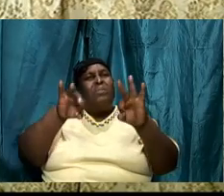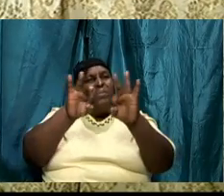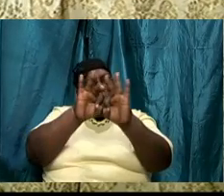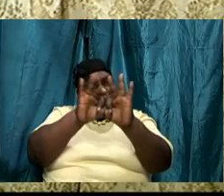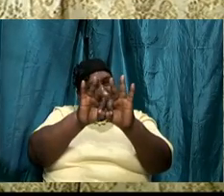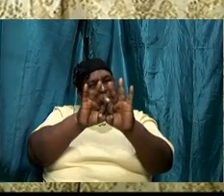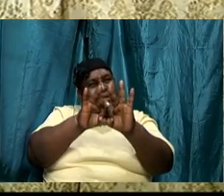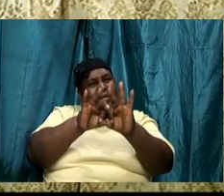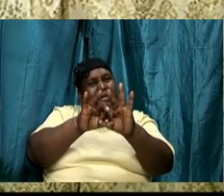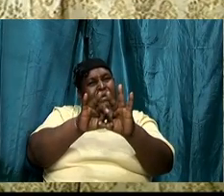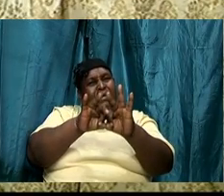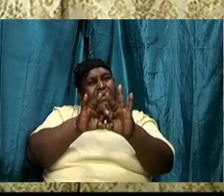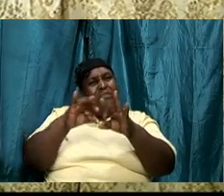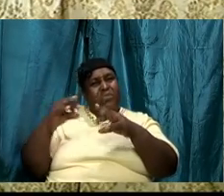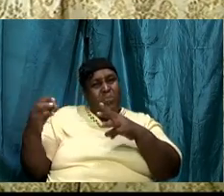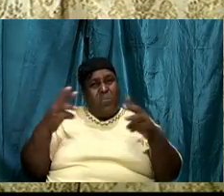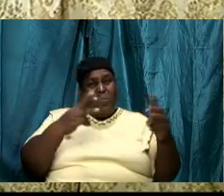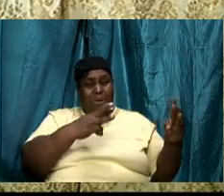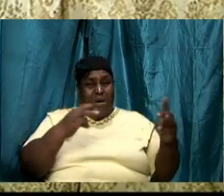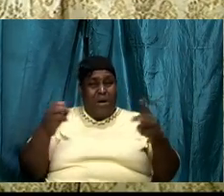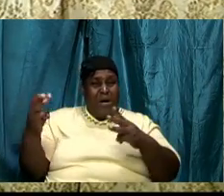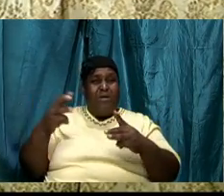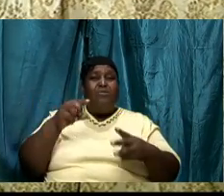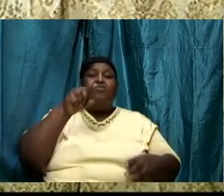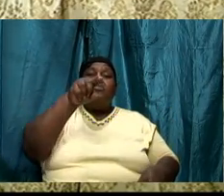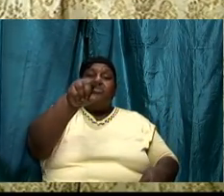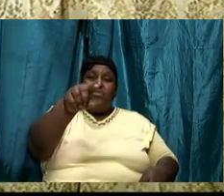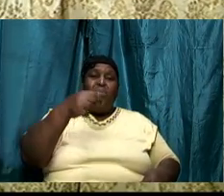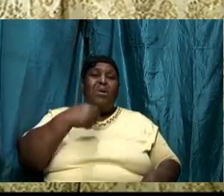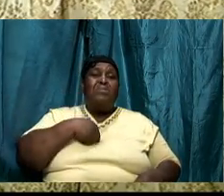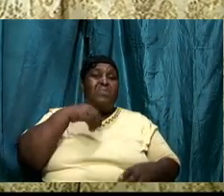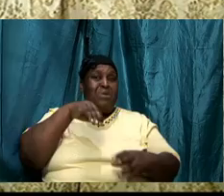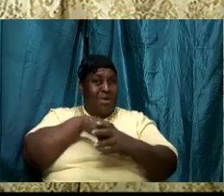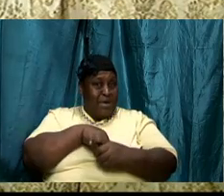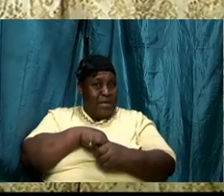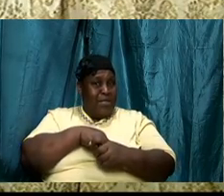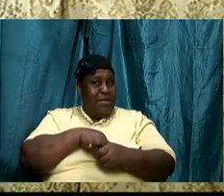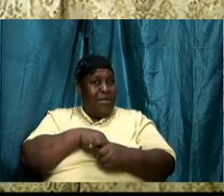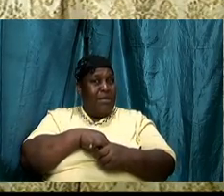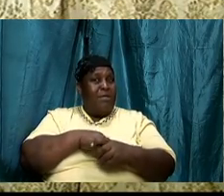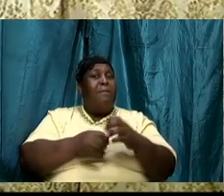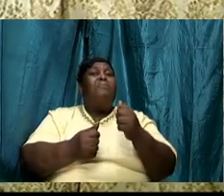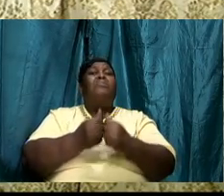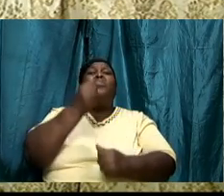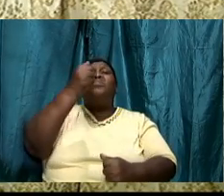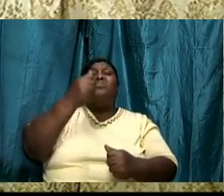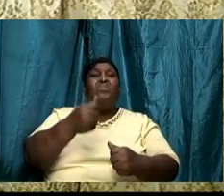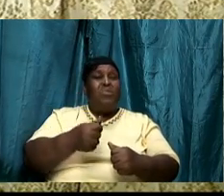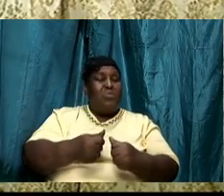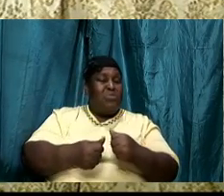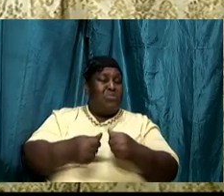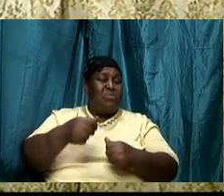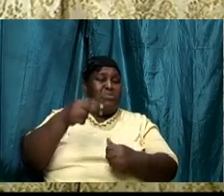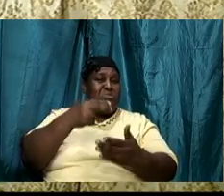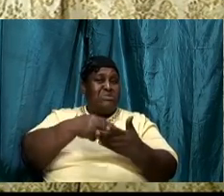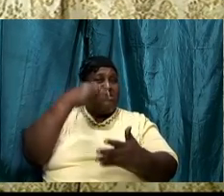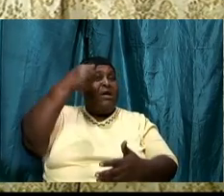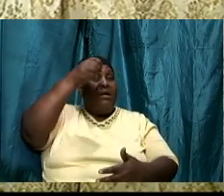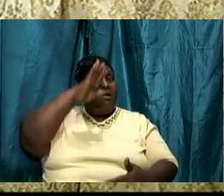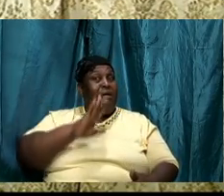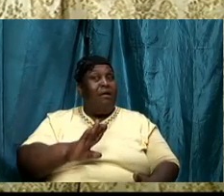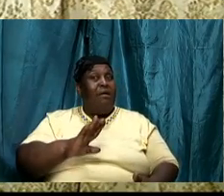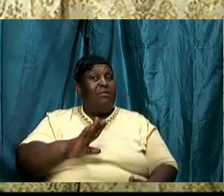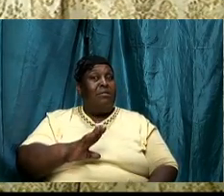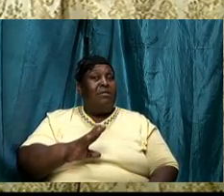that you and I are in as saints of the Most High God. We ignore the Word to our peril.